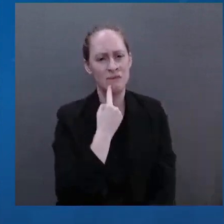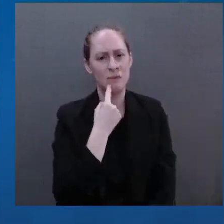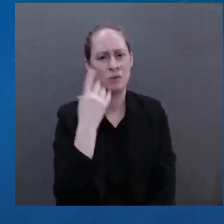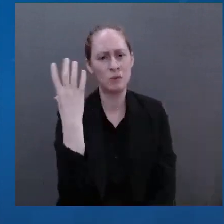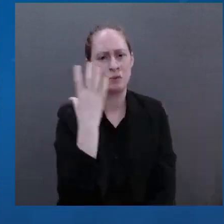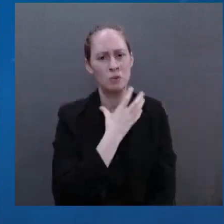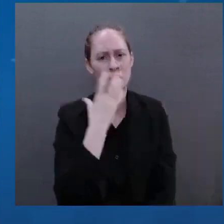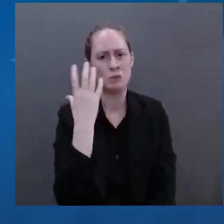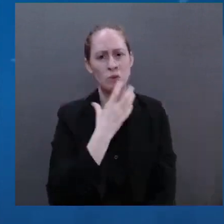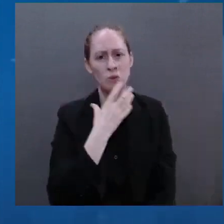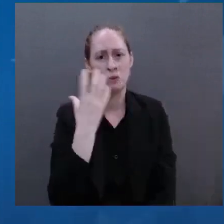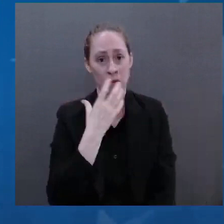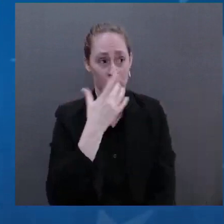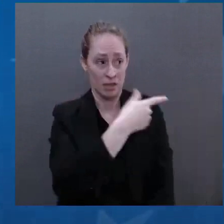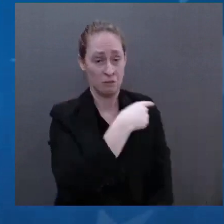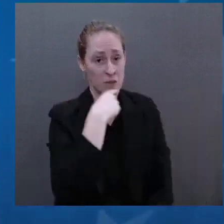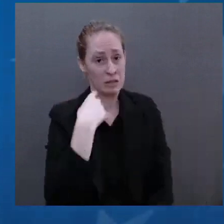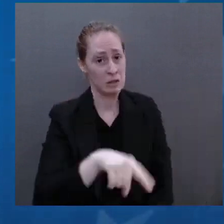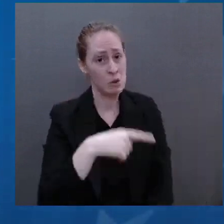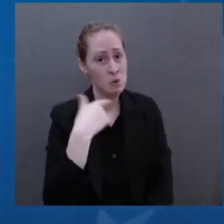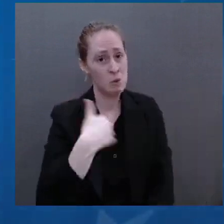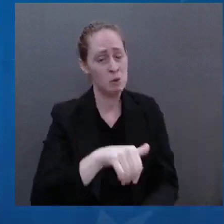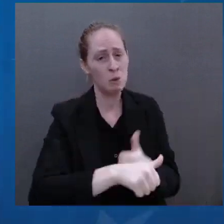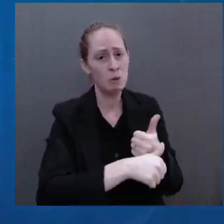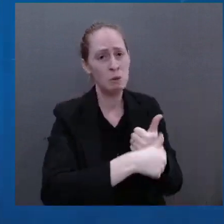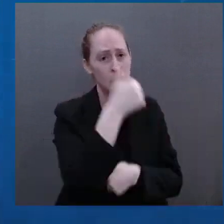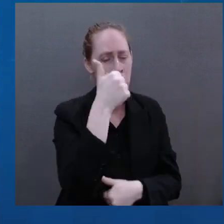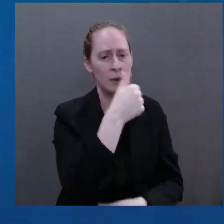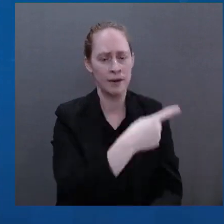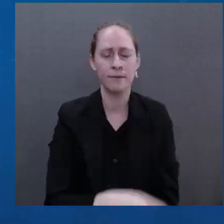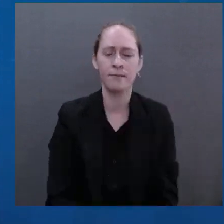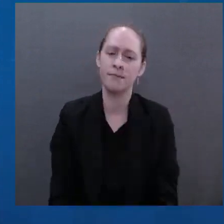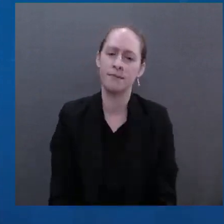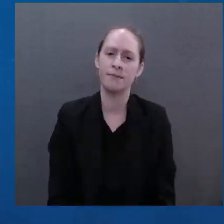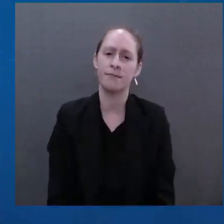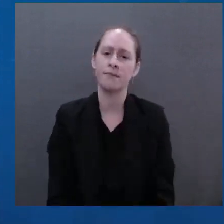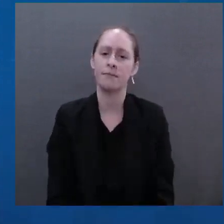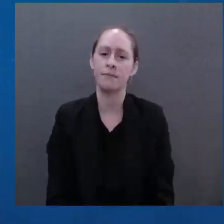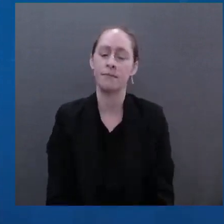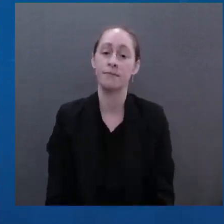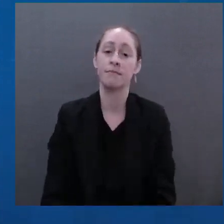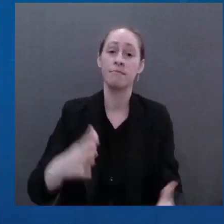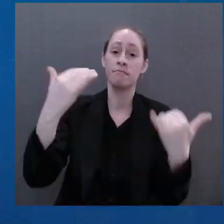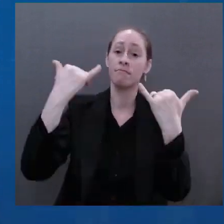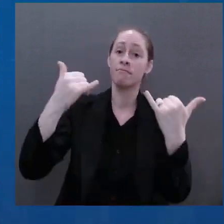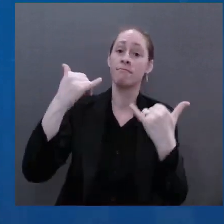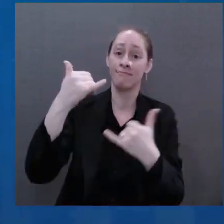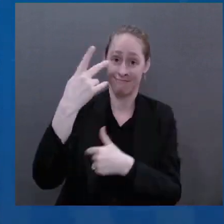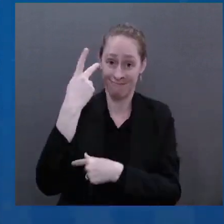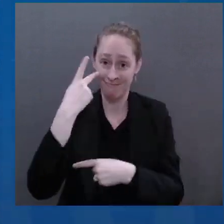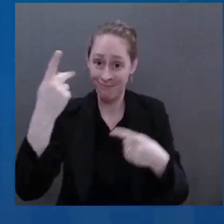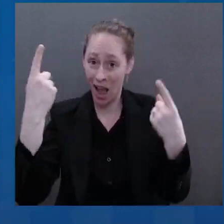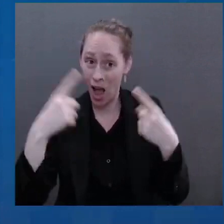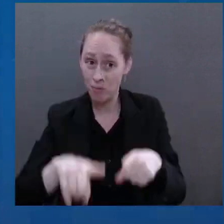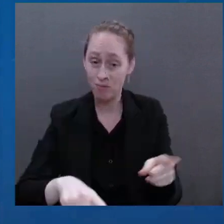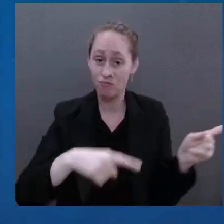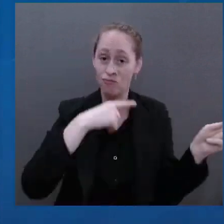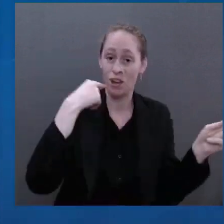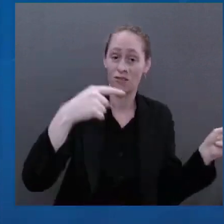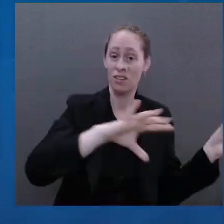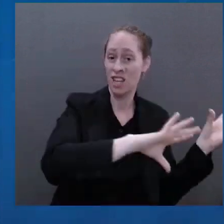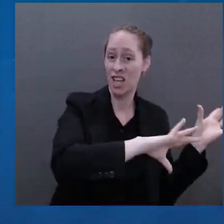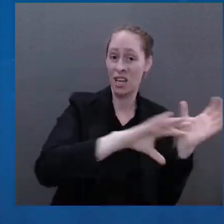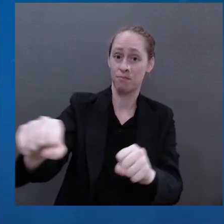invasion, the West has moved jointly with sanctions to damage Russia's economy. Russia's central bank